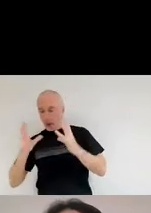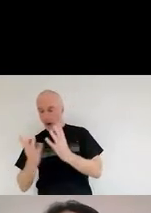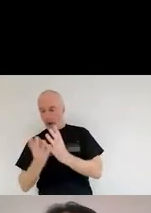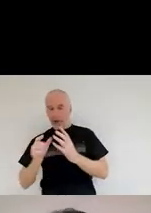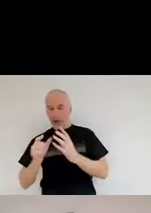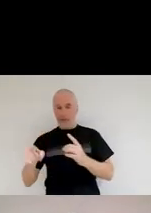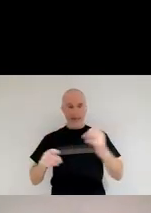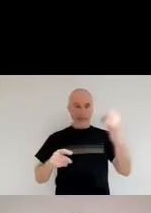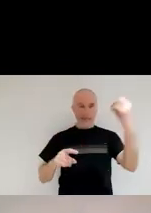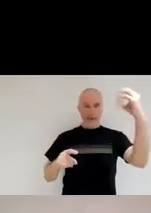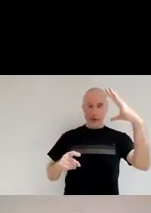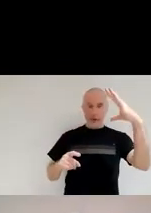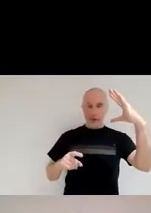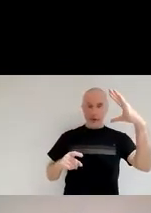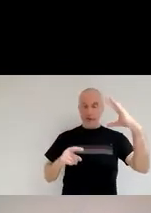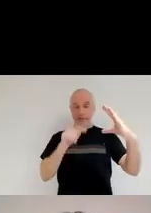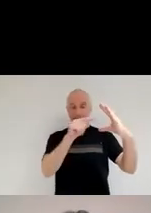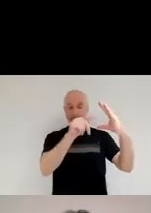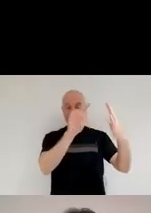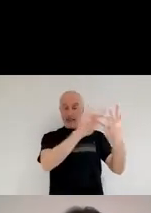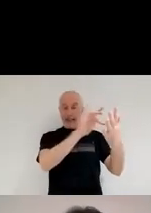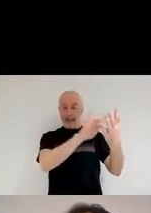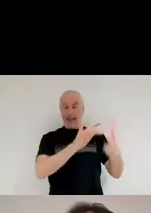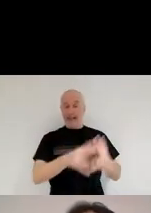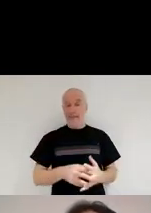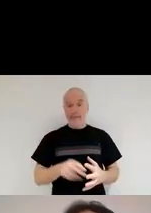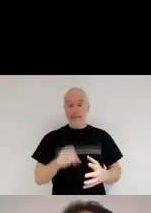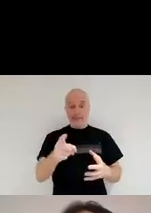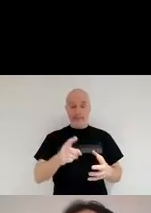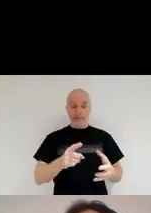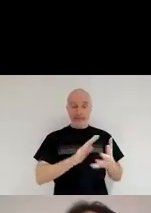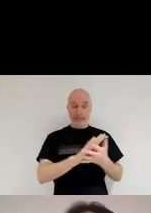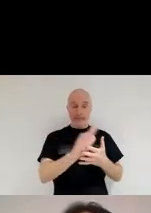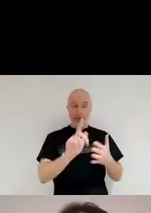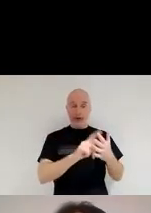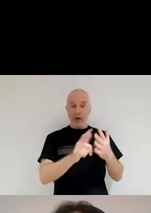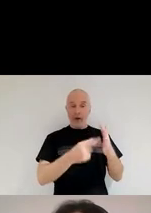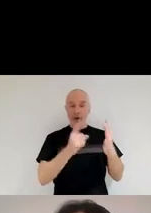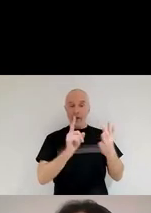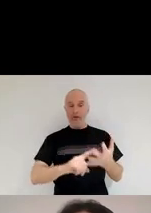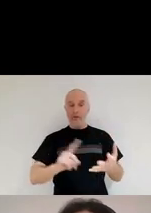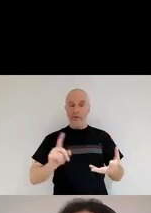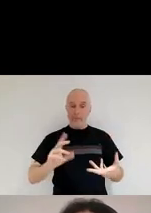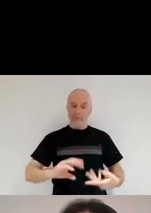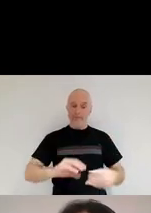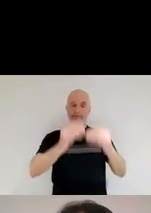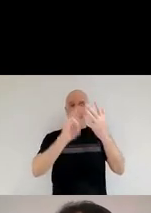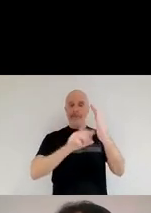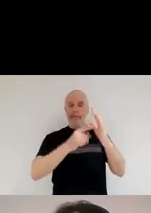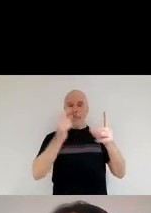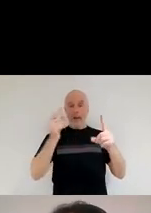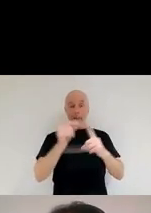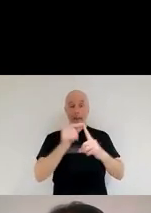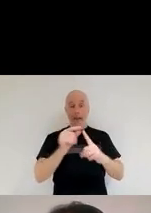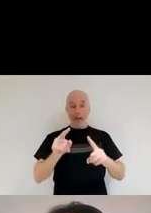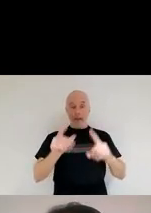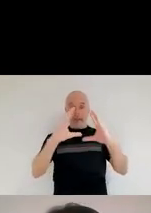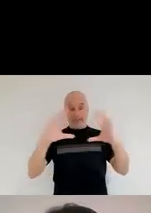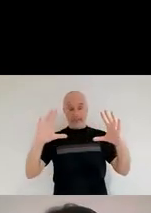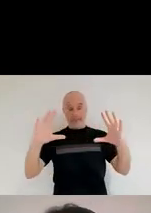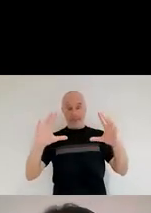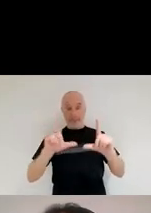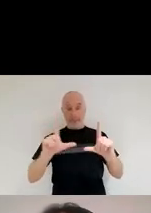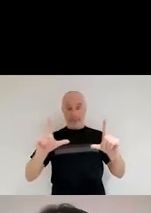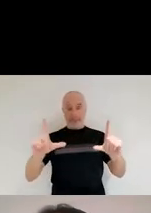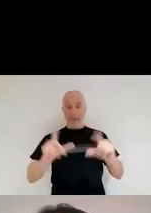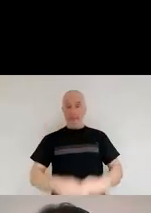sun was. And this is the map he came. And you can see that the galaxy is quite raggedy. And furthermore, there